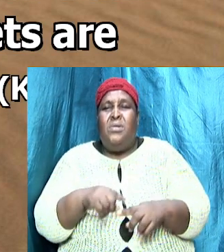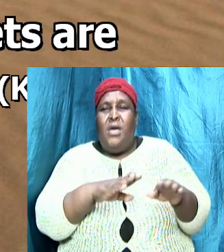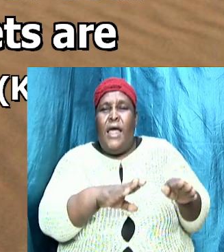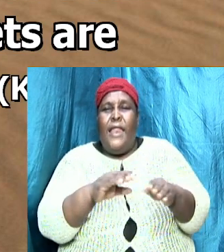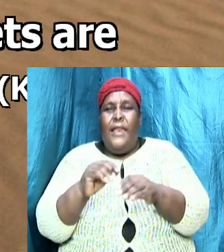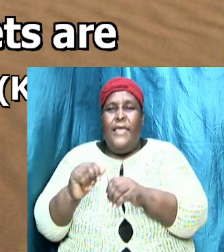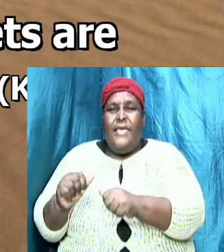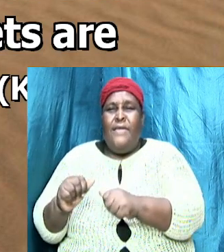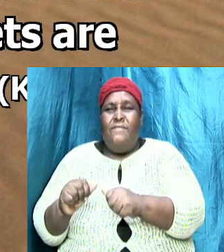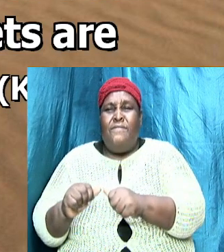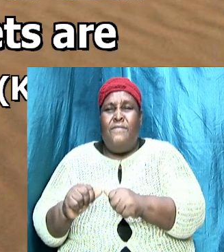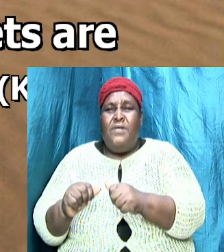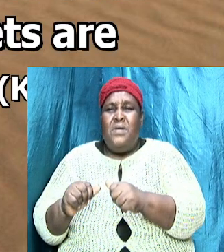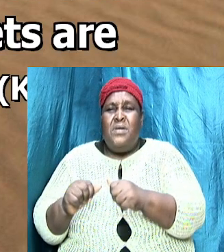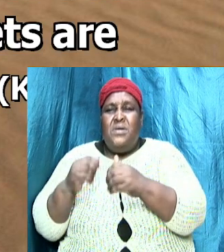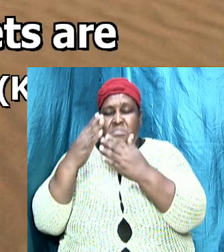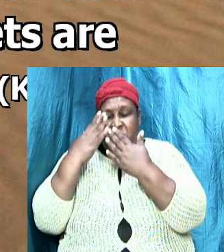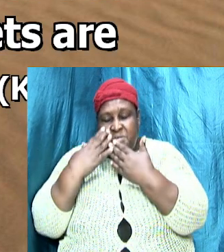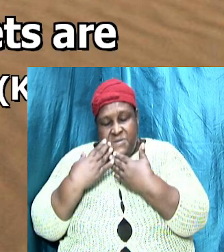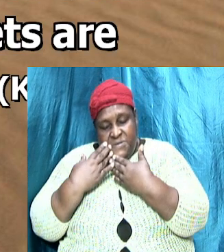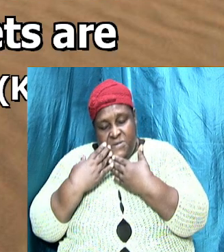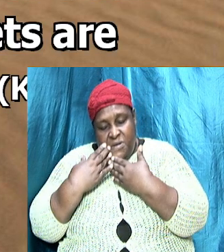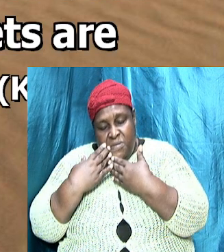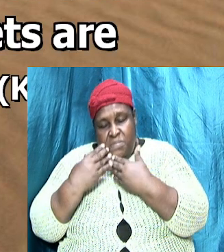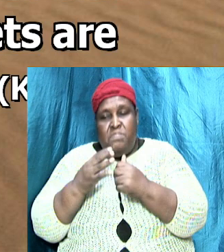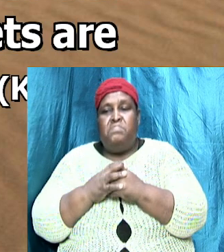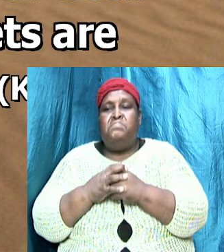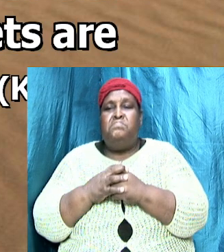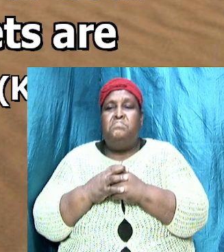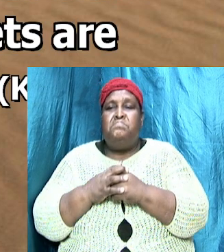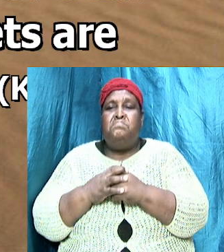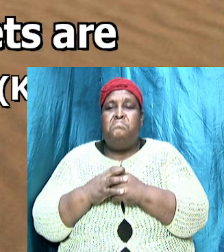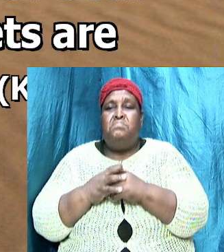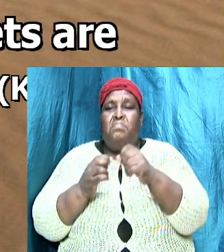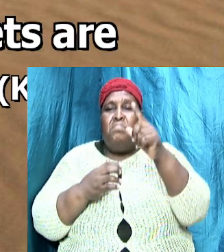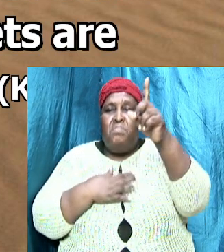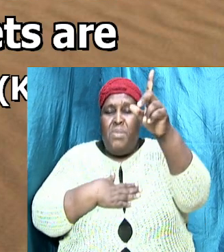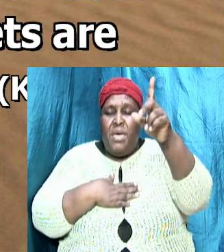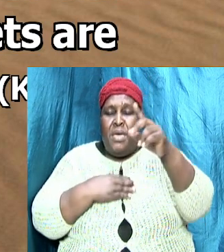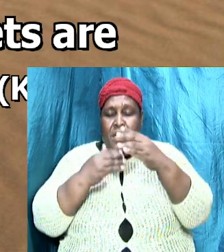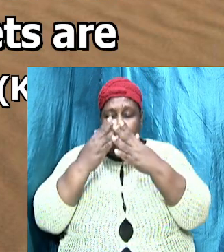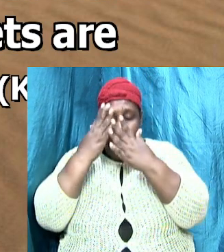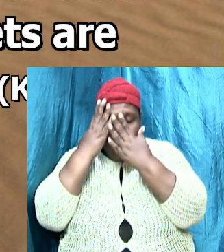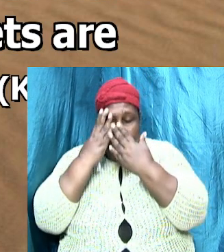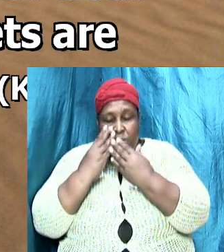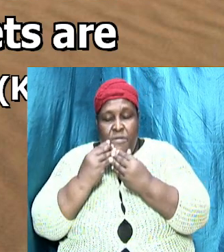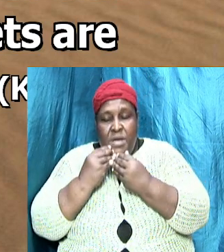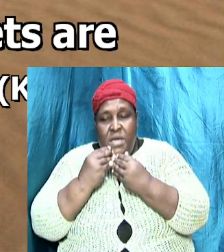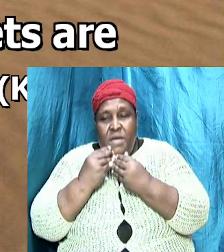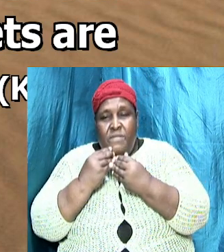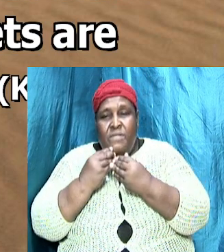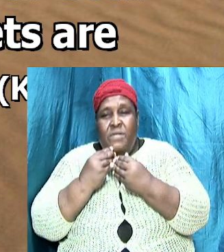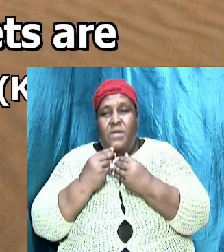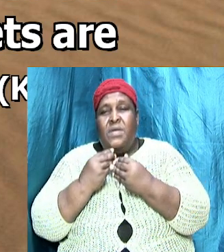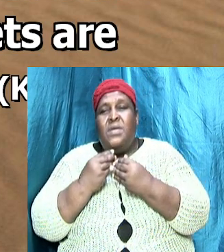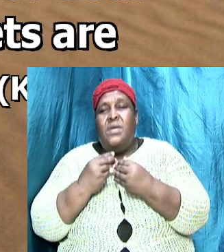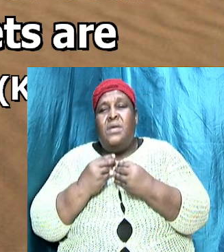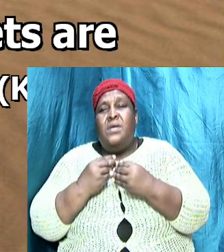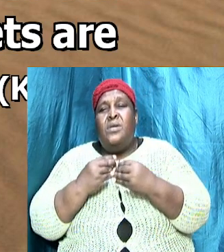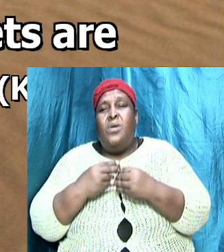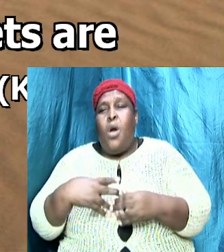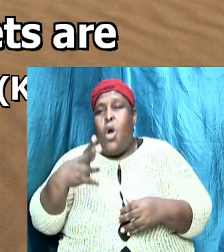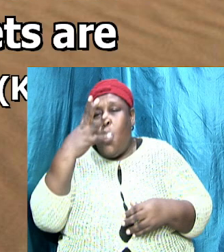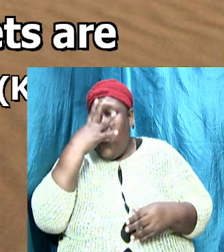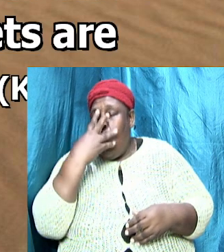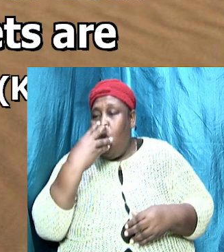shall grieve us now look here after my departing shall grievous wolves enter in